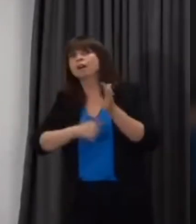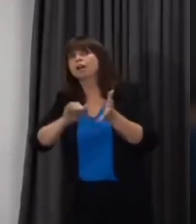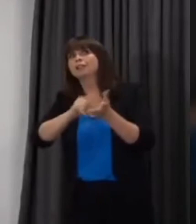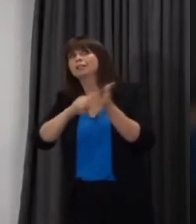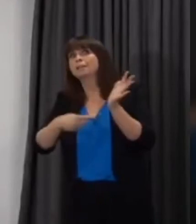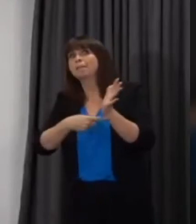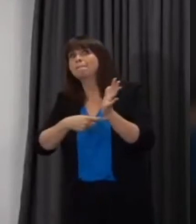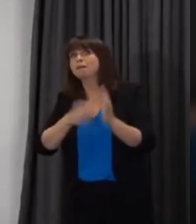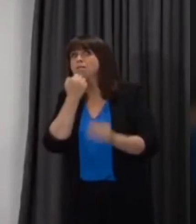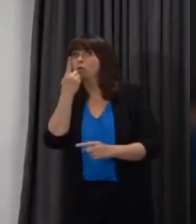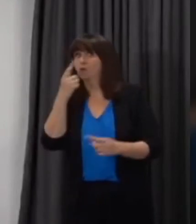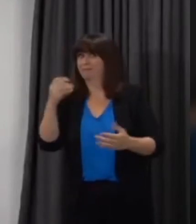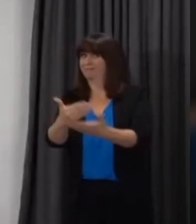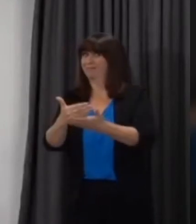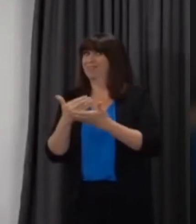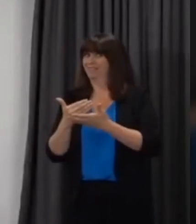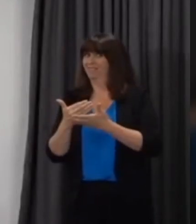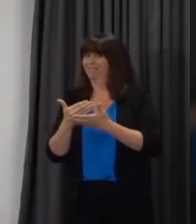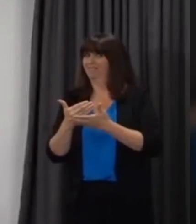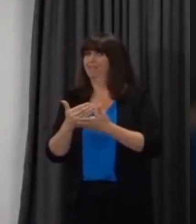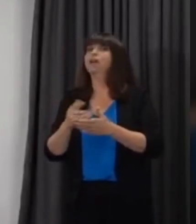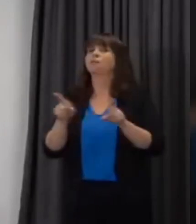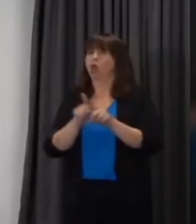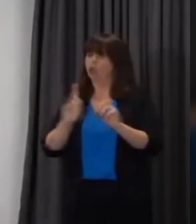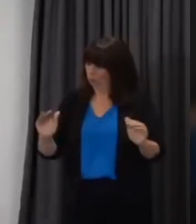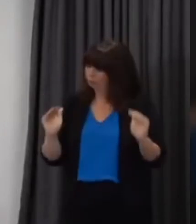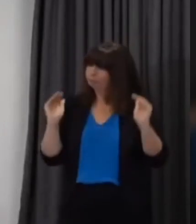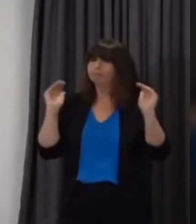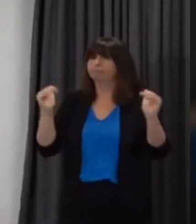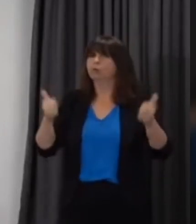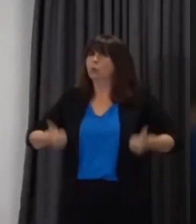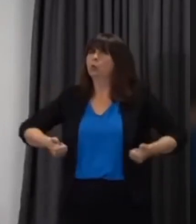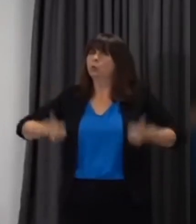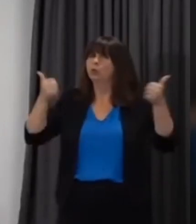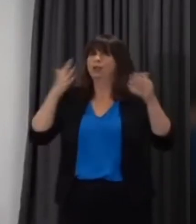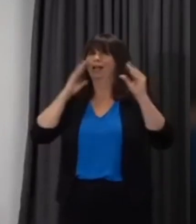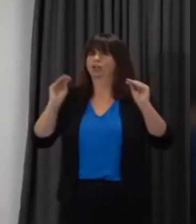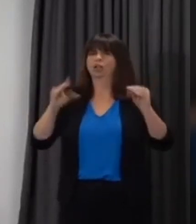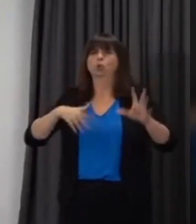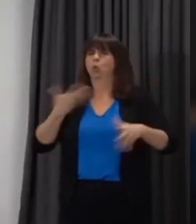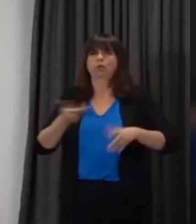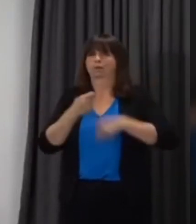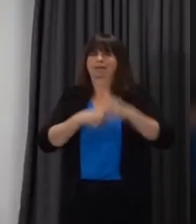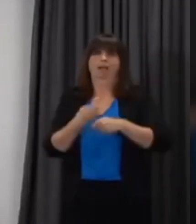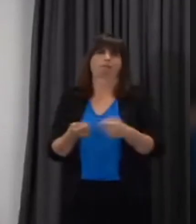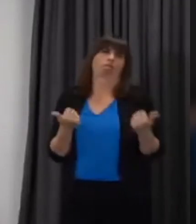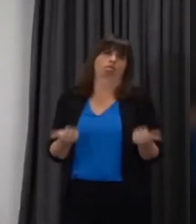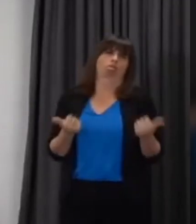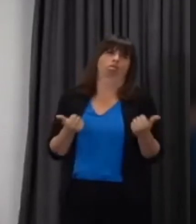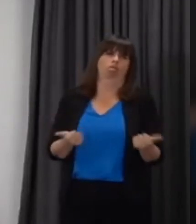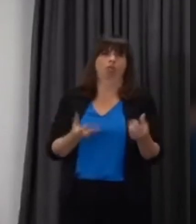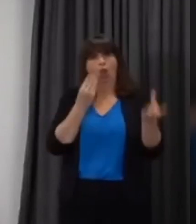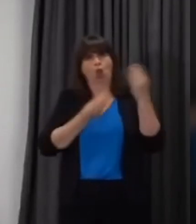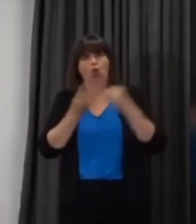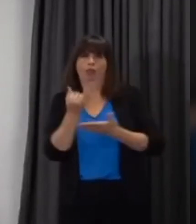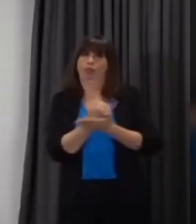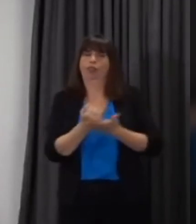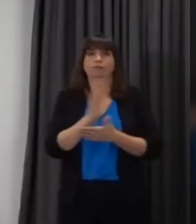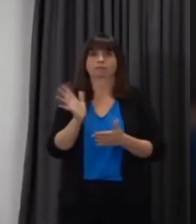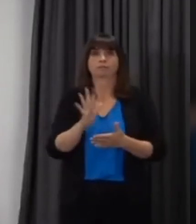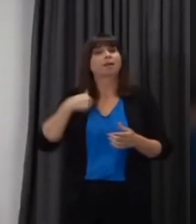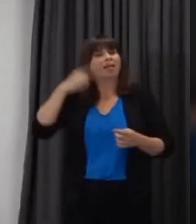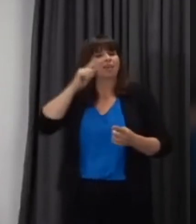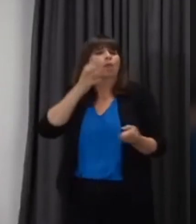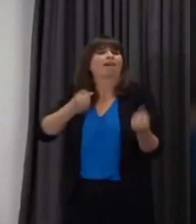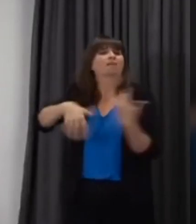year is safe and secure but it is also high quality but i think it's absolutely right to say that we will be continuing to look at a blended approach